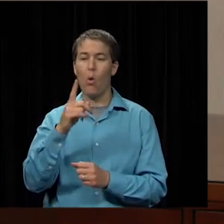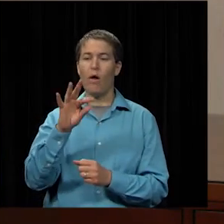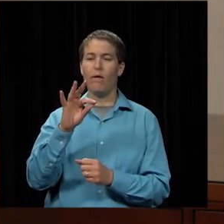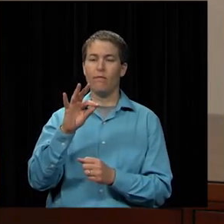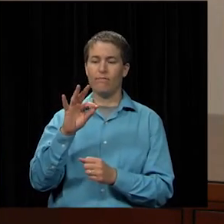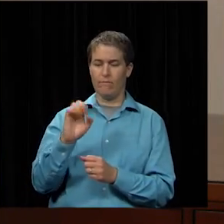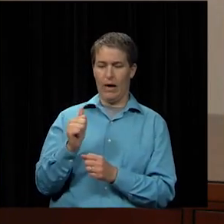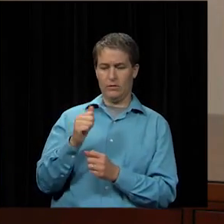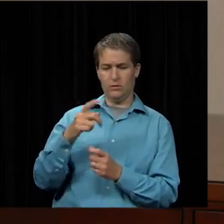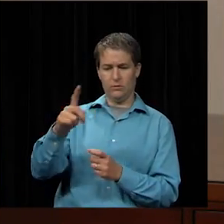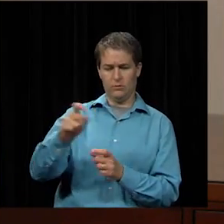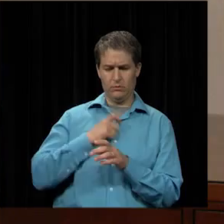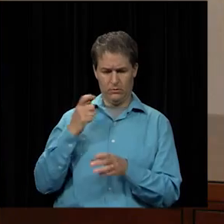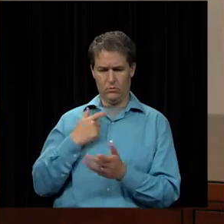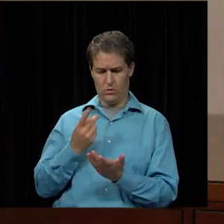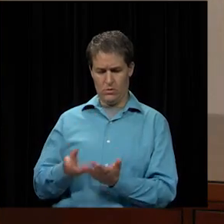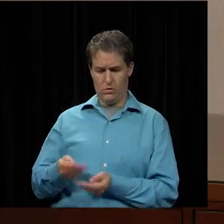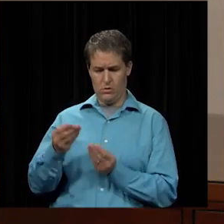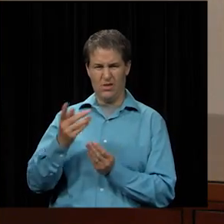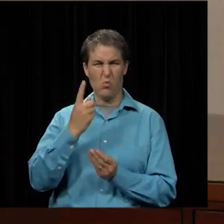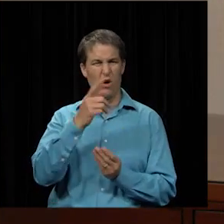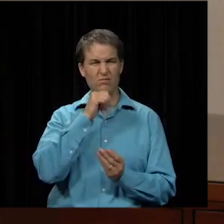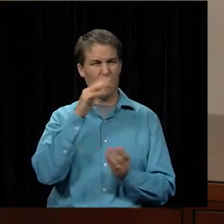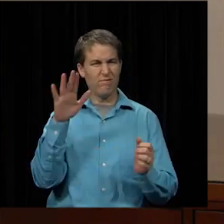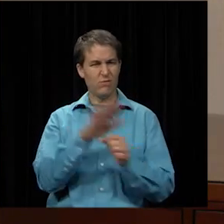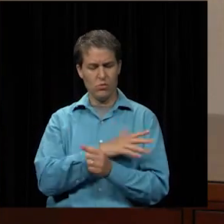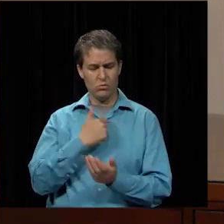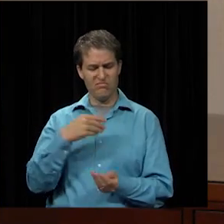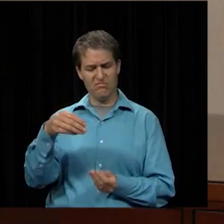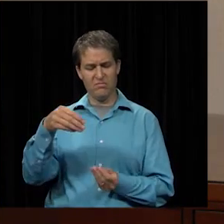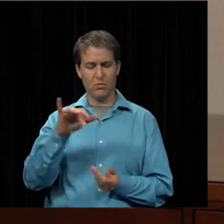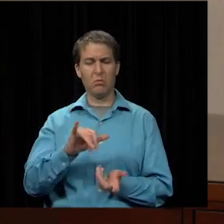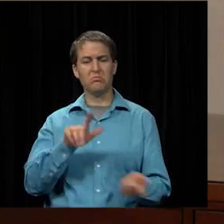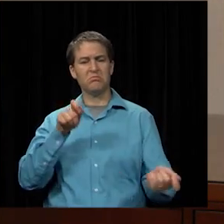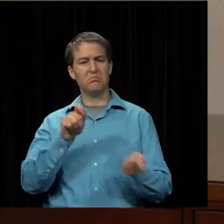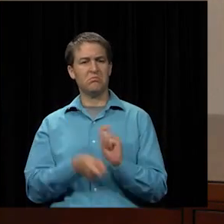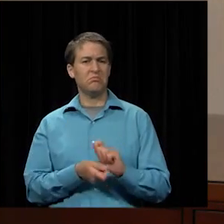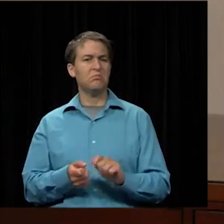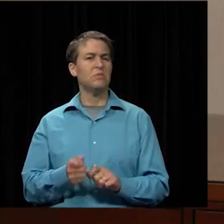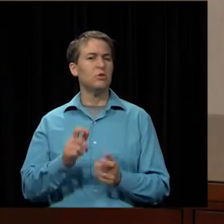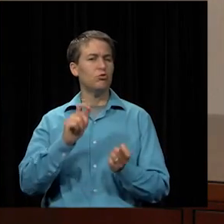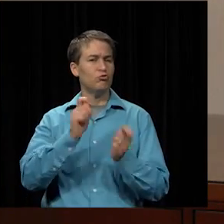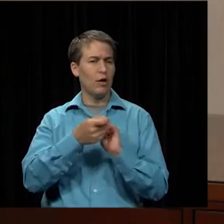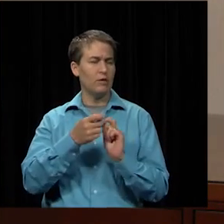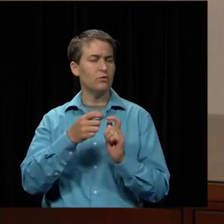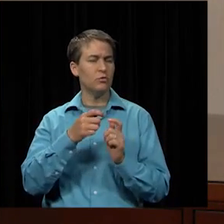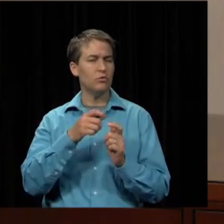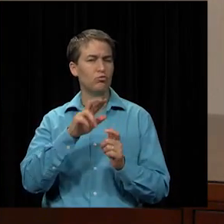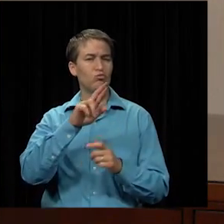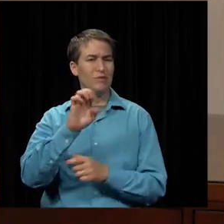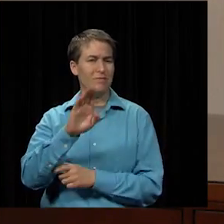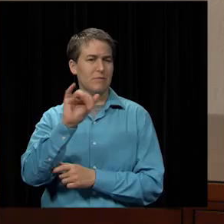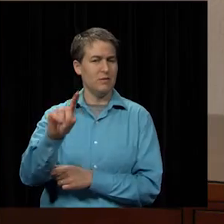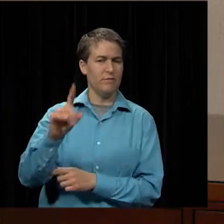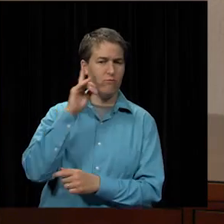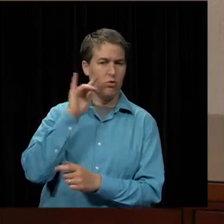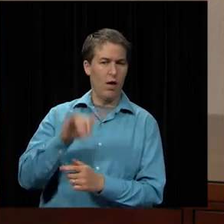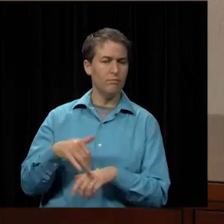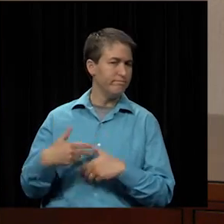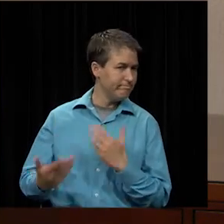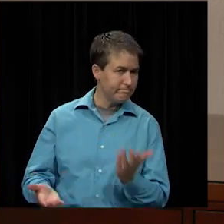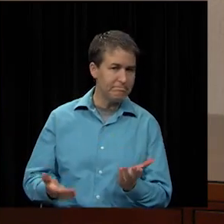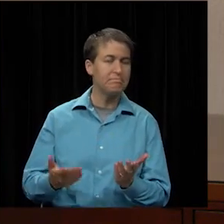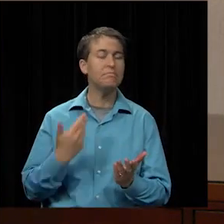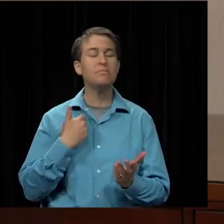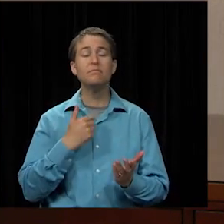bid we've sort of redrawn the scope of work for that package and are rebidding it to get more bids with that i can